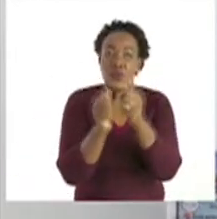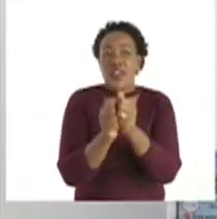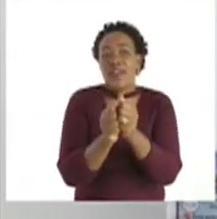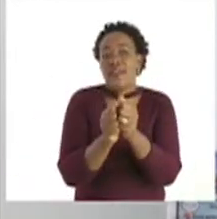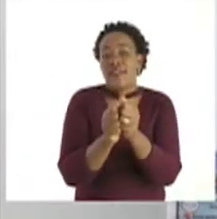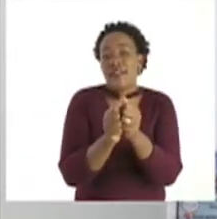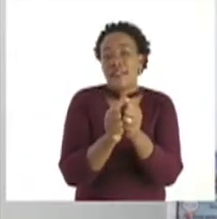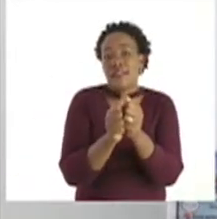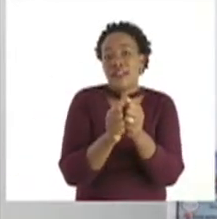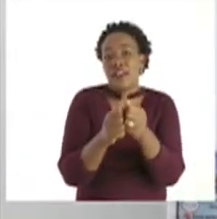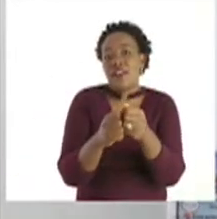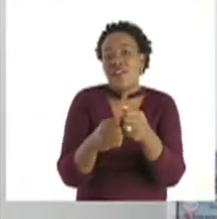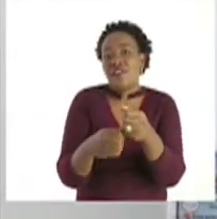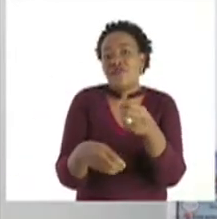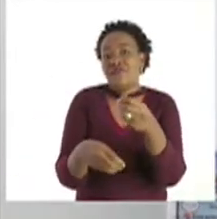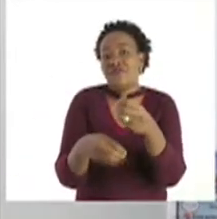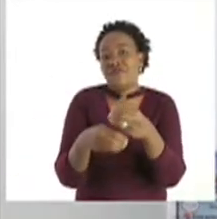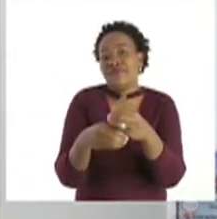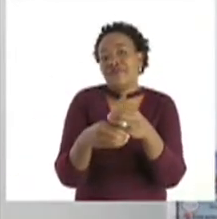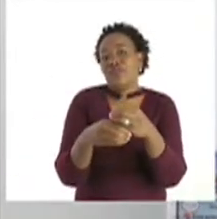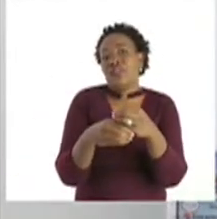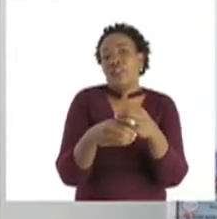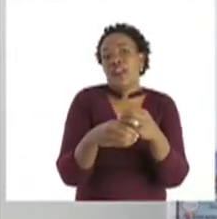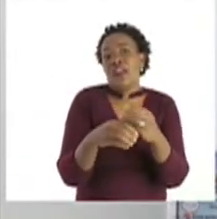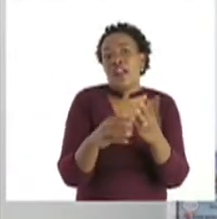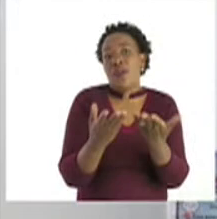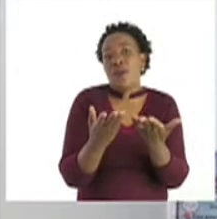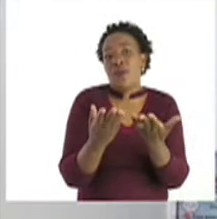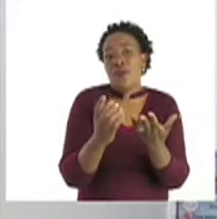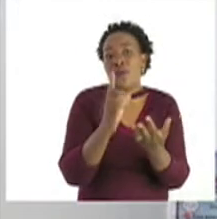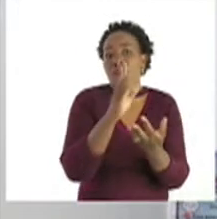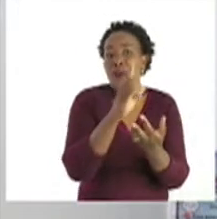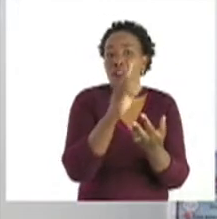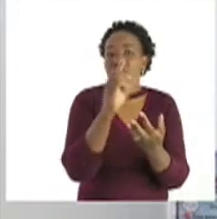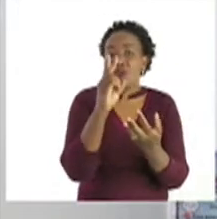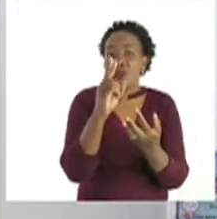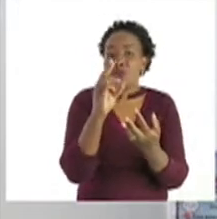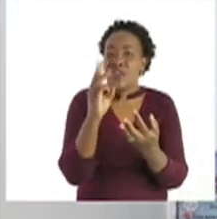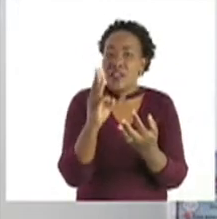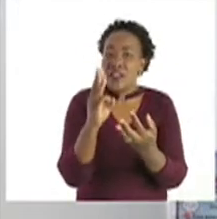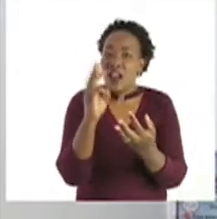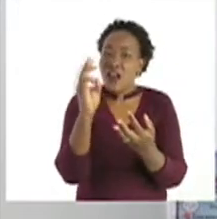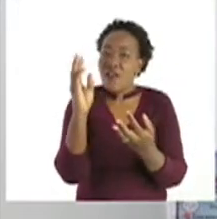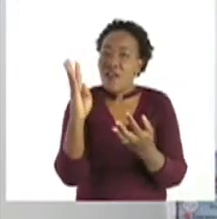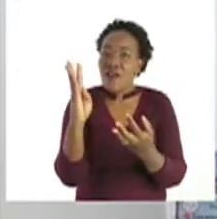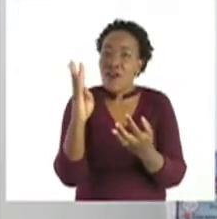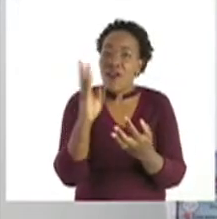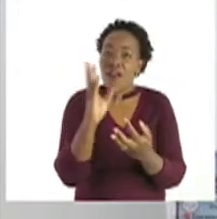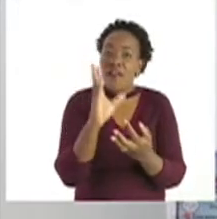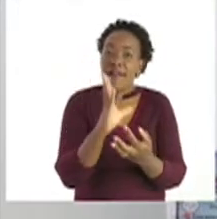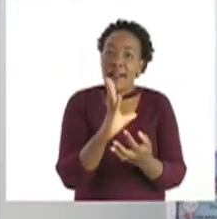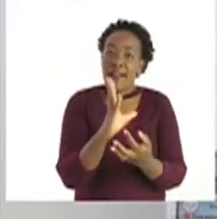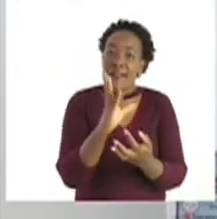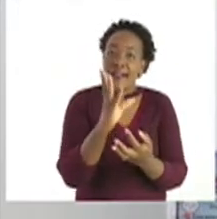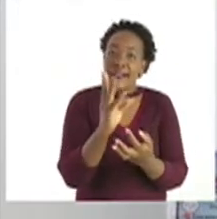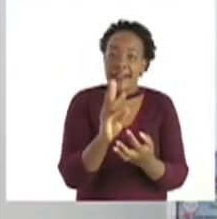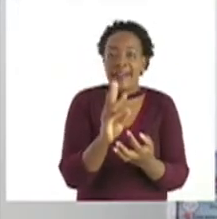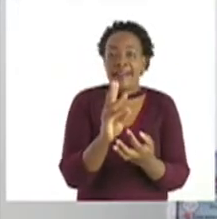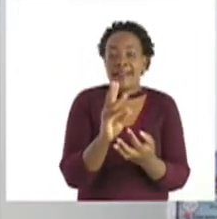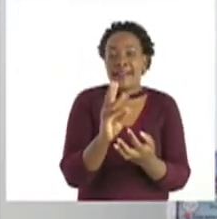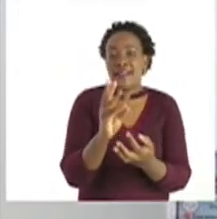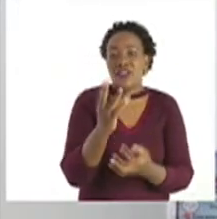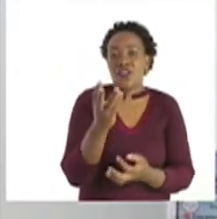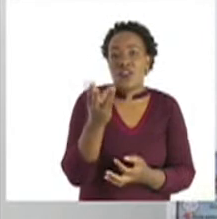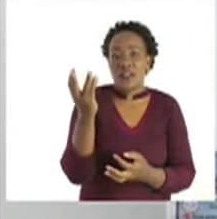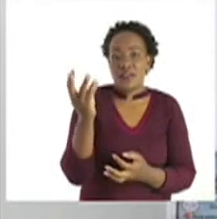together. We put our equal sign. 1, 2, 3, 4, 5, 6.